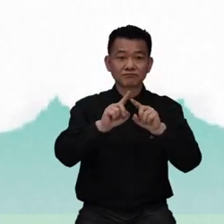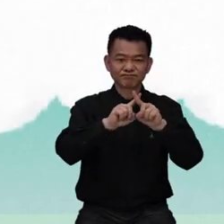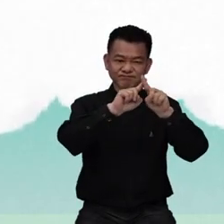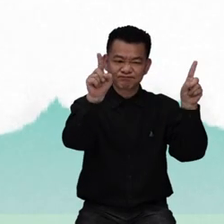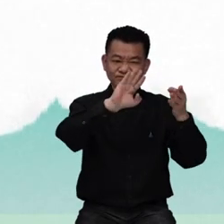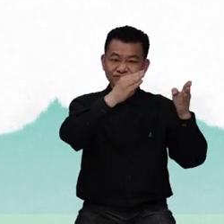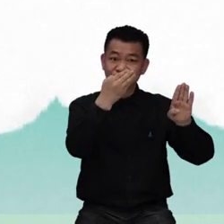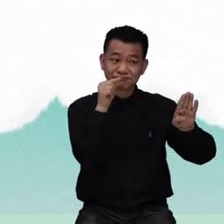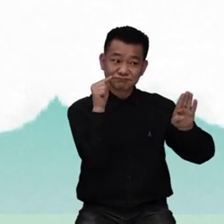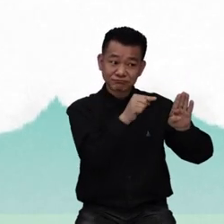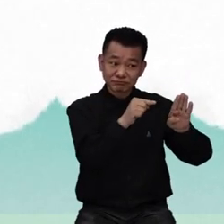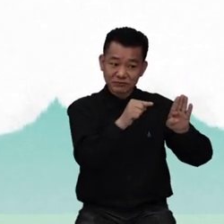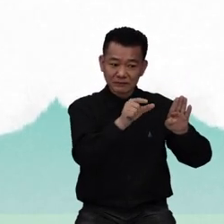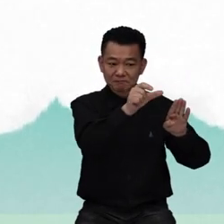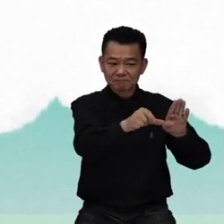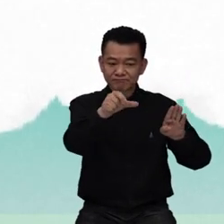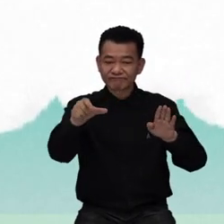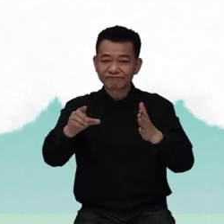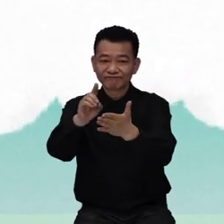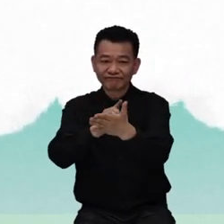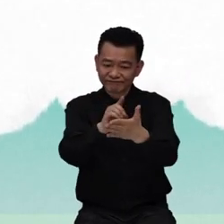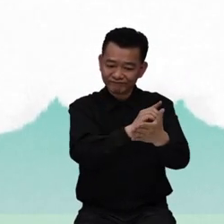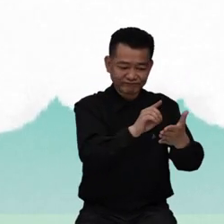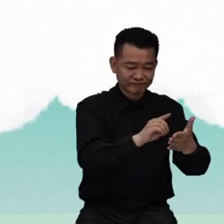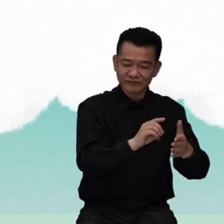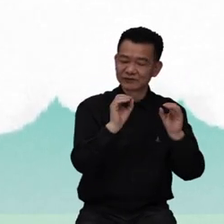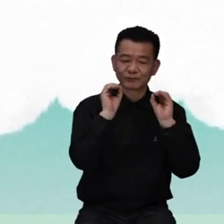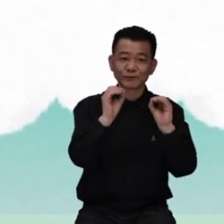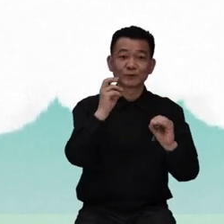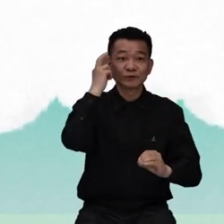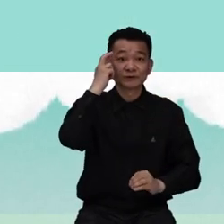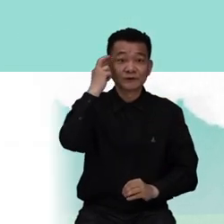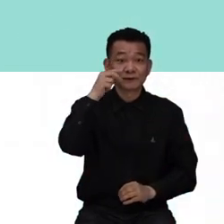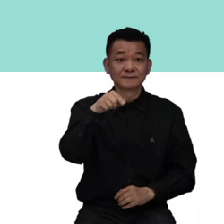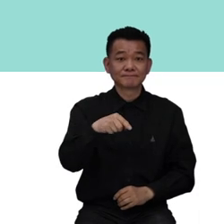Being different can't be the reason for discrimination.